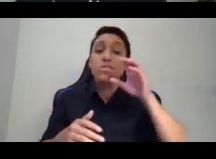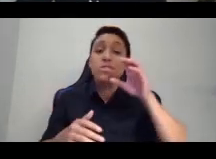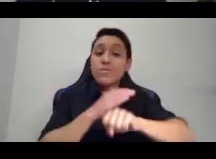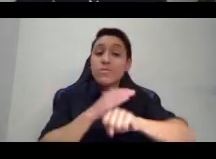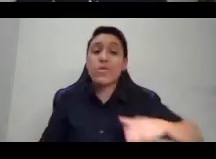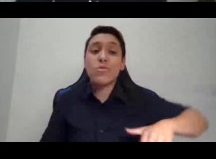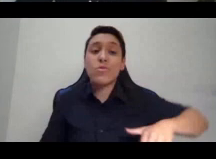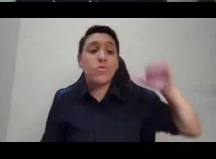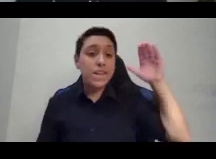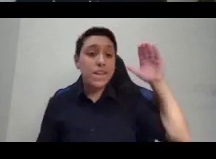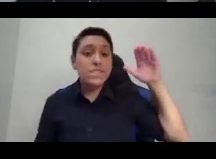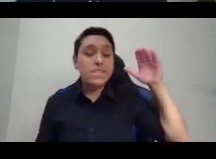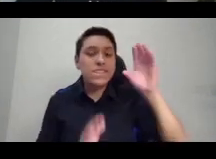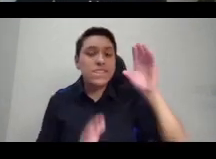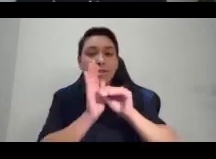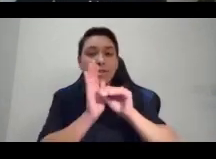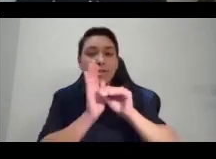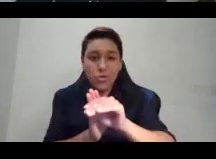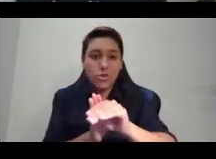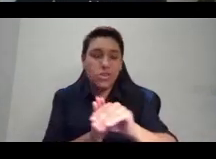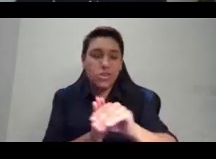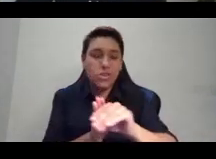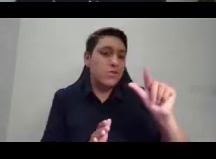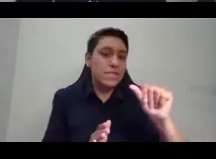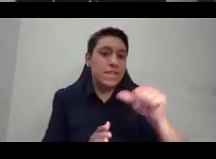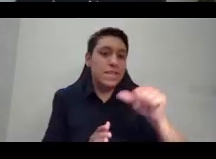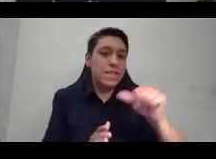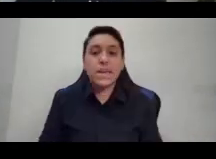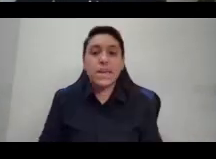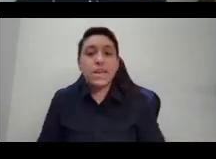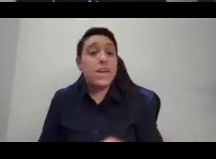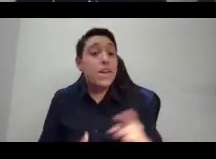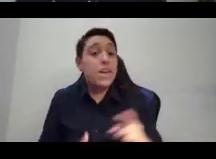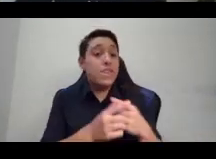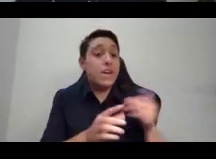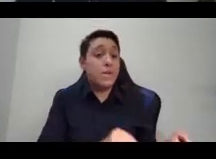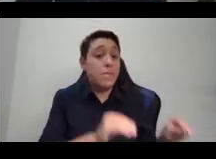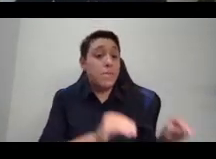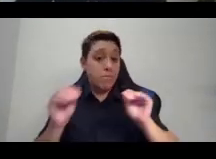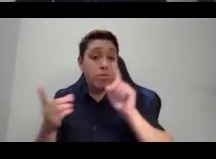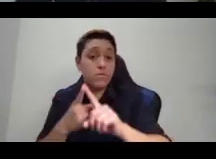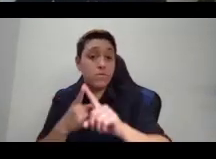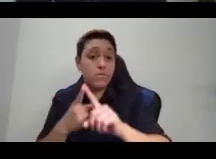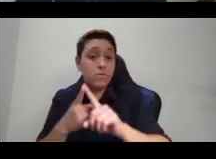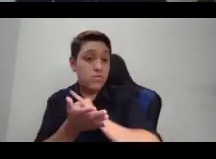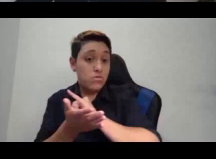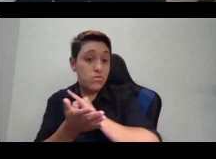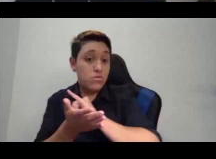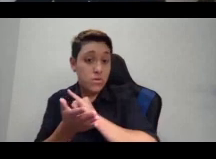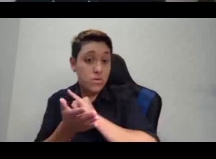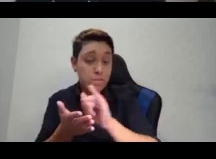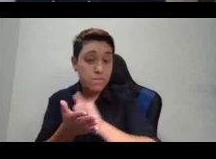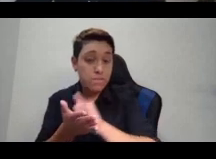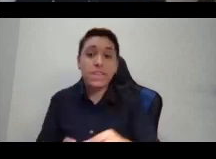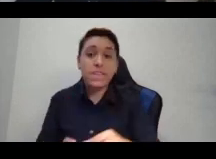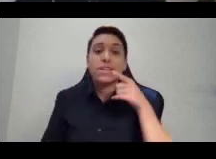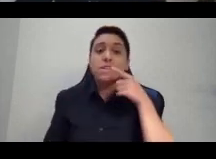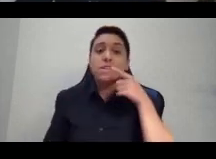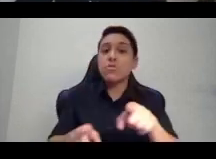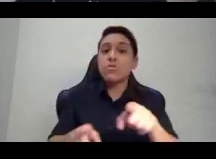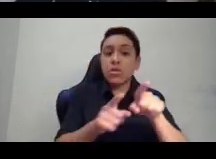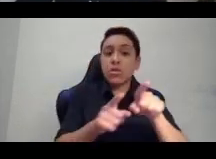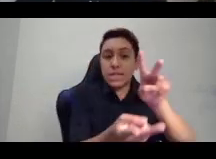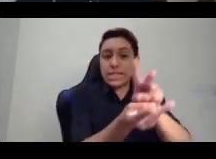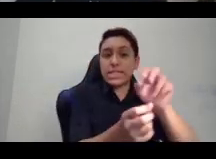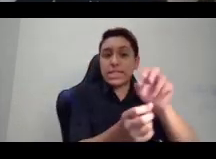or in Louisiana and then came to New York where, among other things, she worked as a sex worker and pickpocket